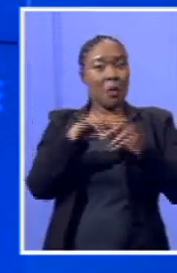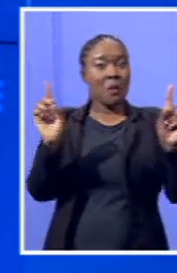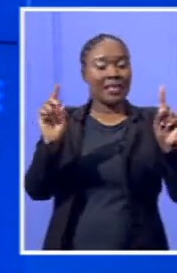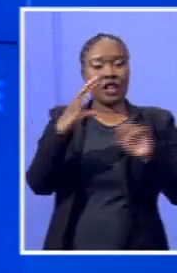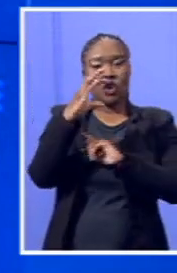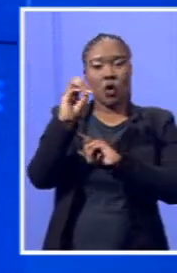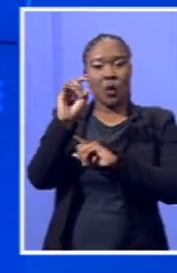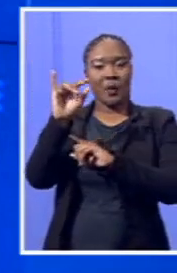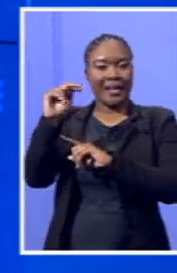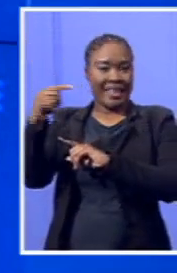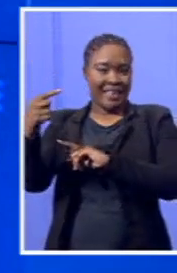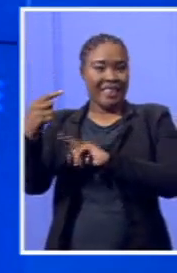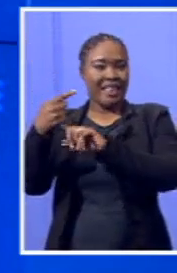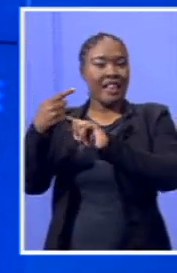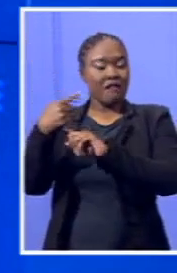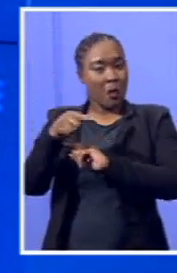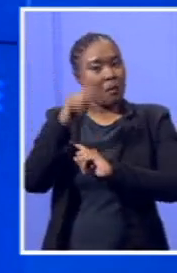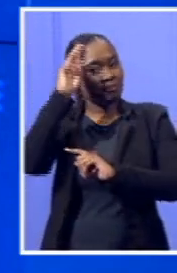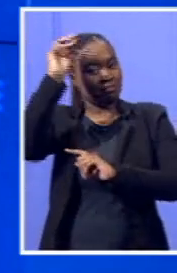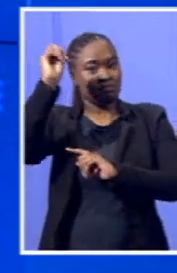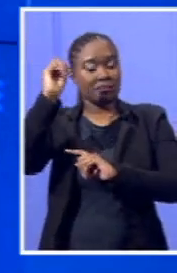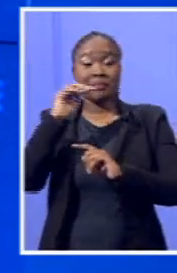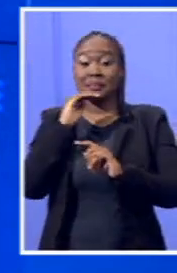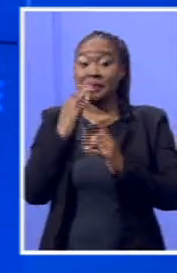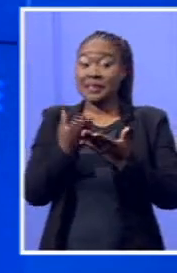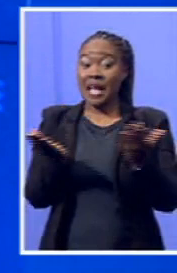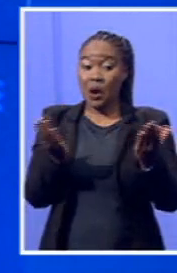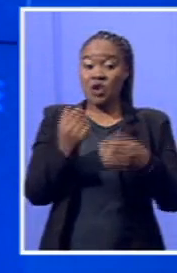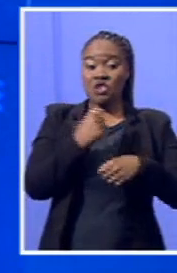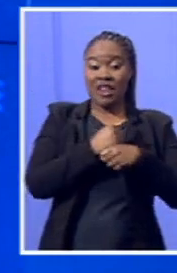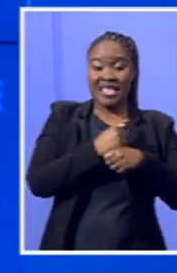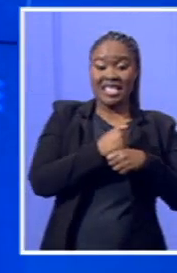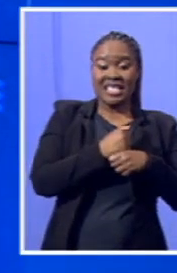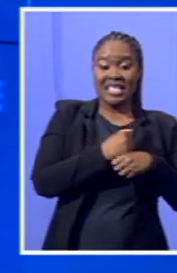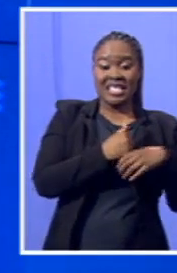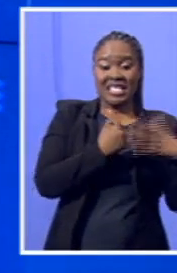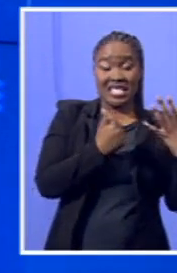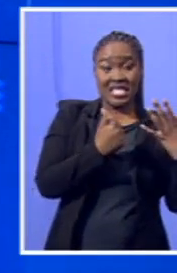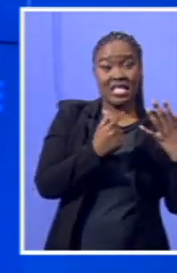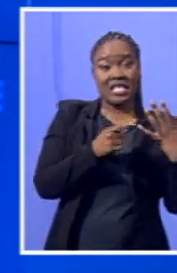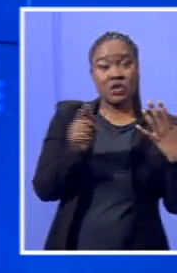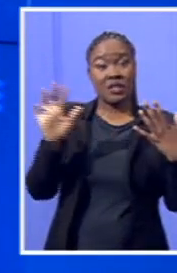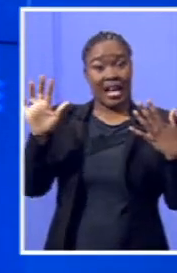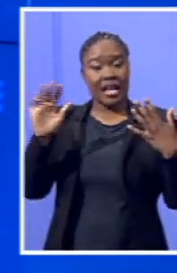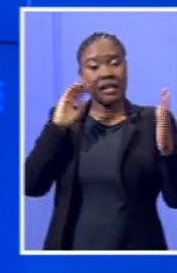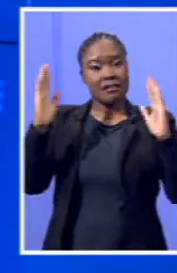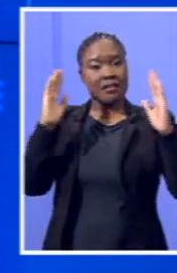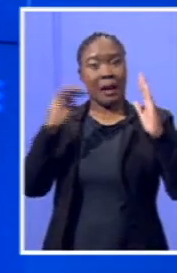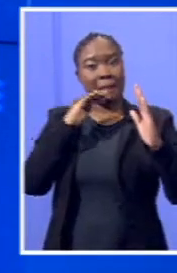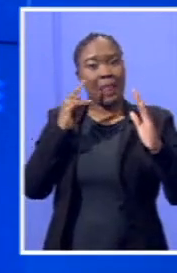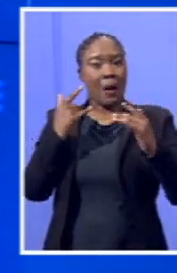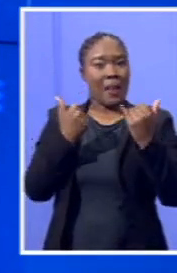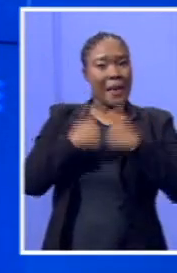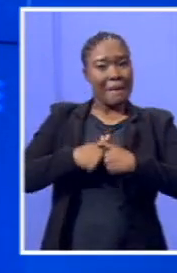Pupils from grade 6 to 9 will all be playing at the same offline coding game on the day at 45 sites.